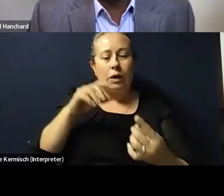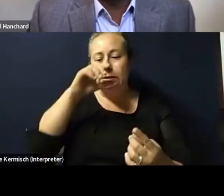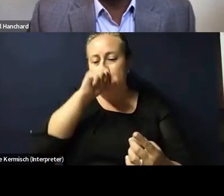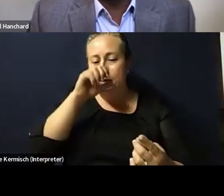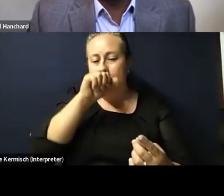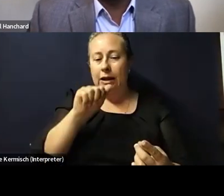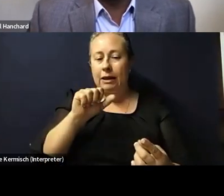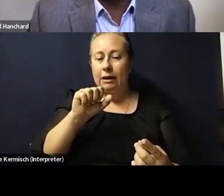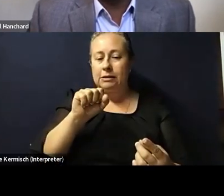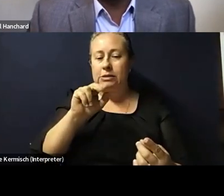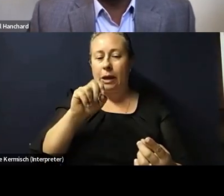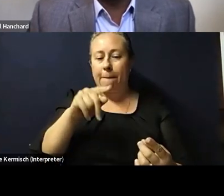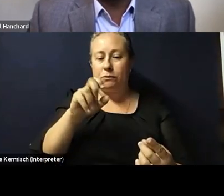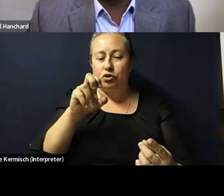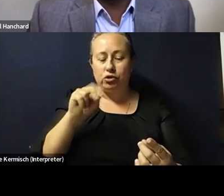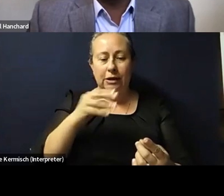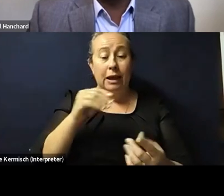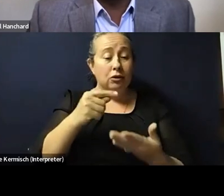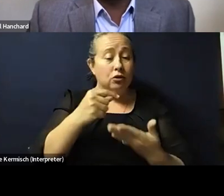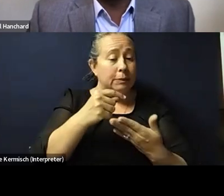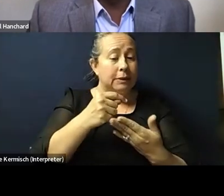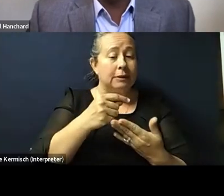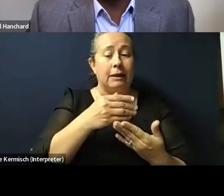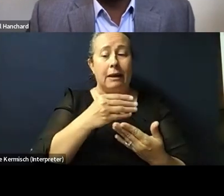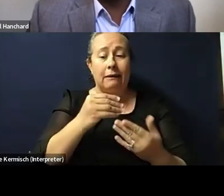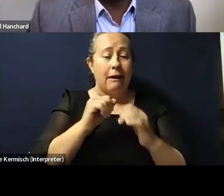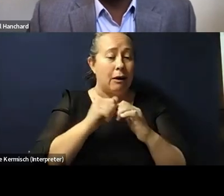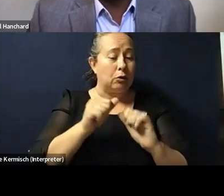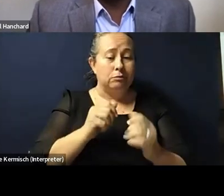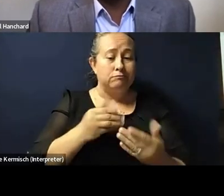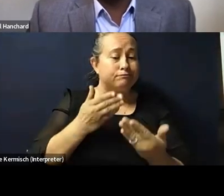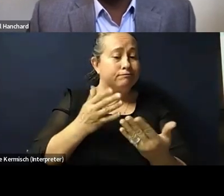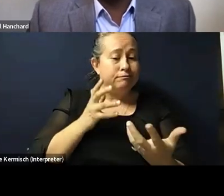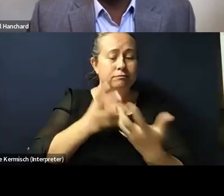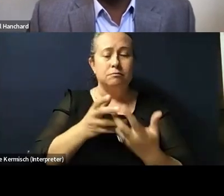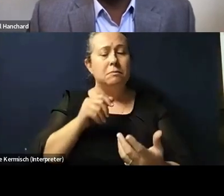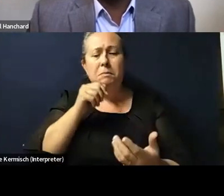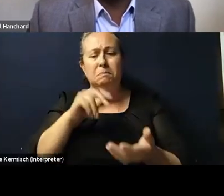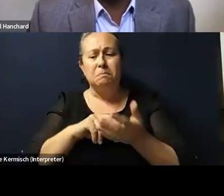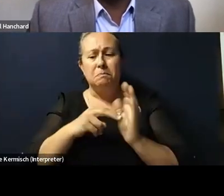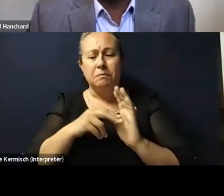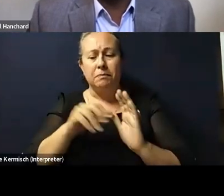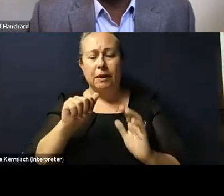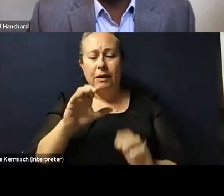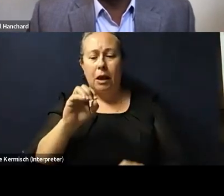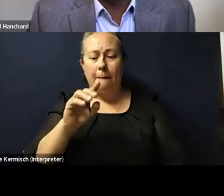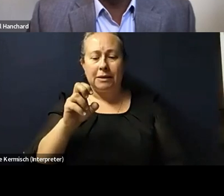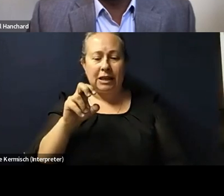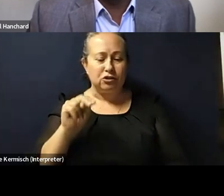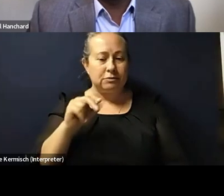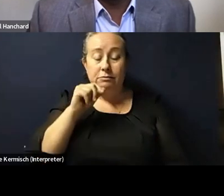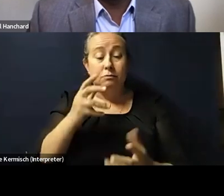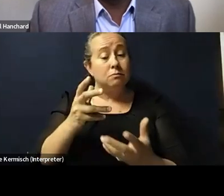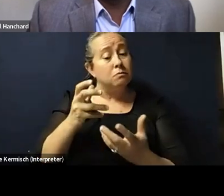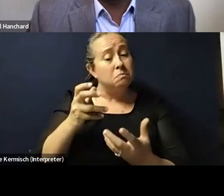treatments and the technologies that could provide accommodations, right? It's not to say accommodations, um, aren't desired. It